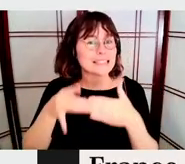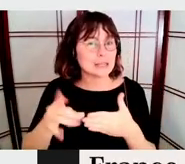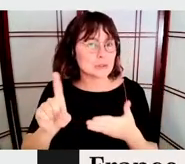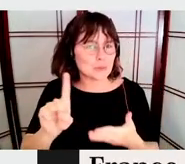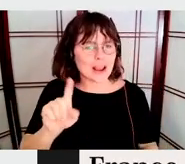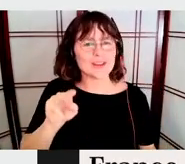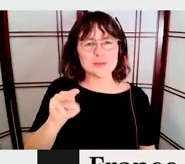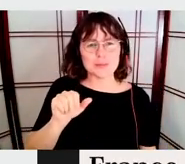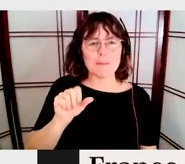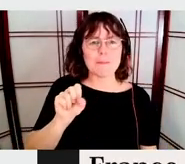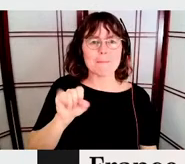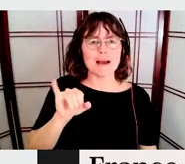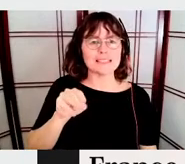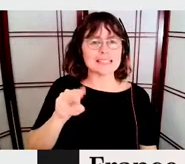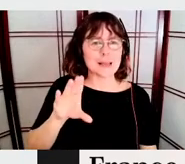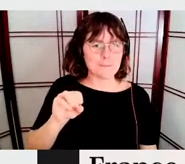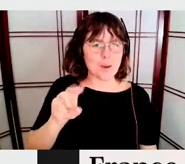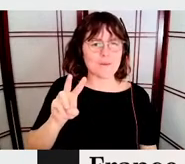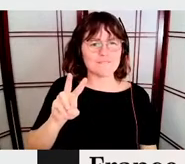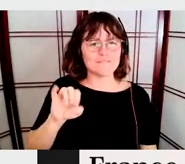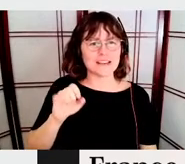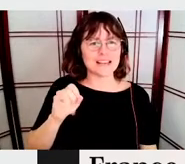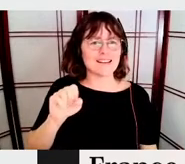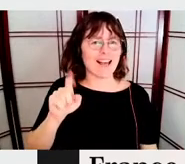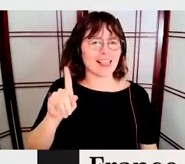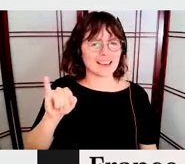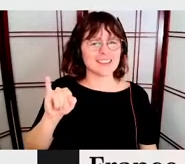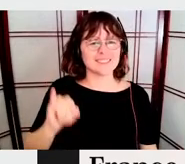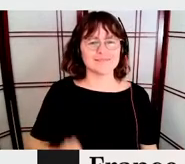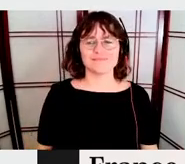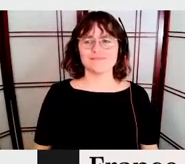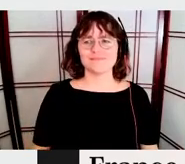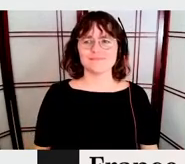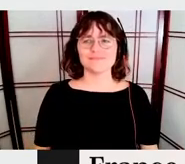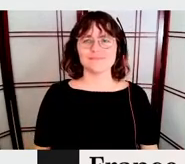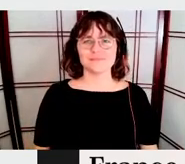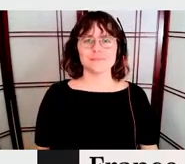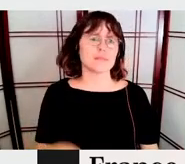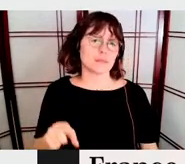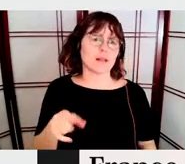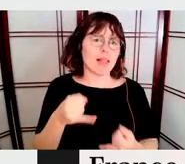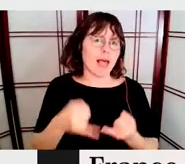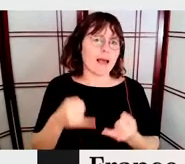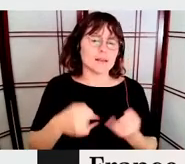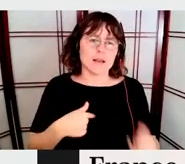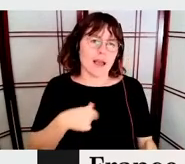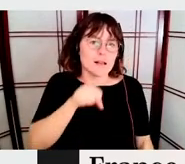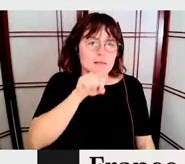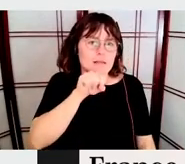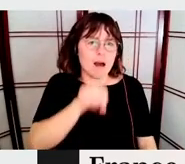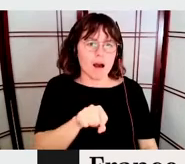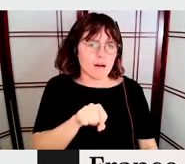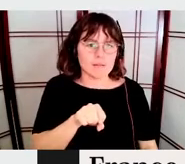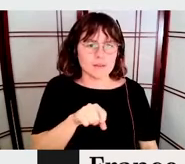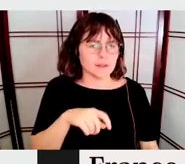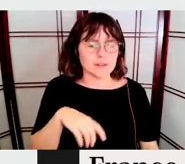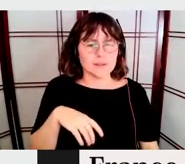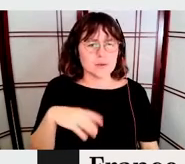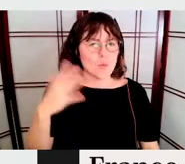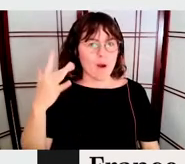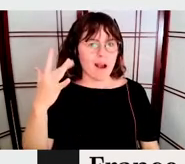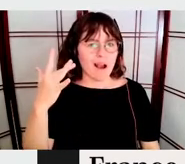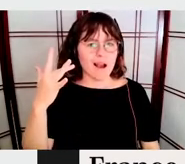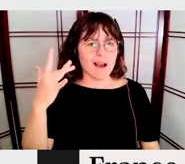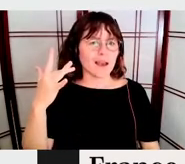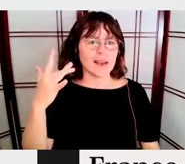And I love this poster because this is, again, this is the kind of idea that how, how, how, no, how, how we didn't receive